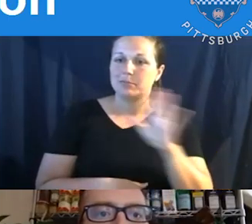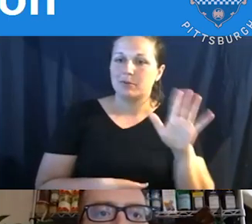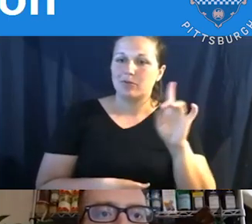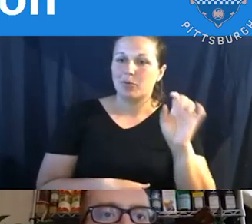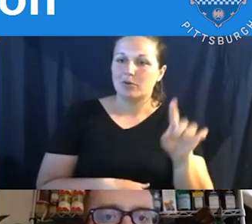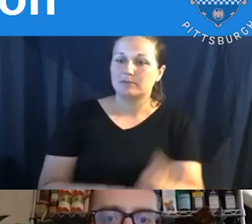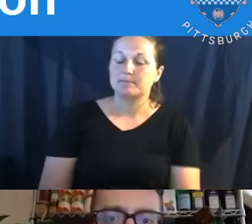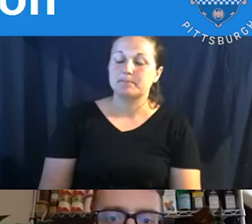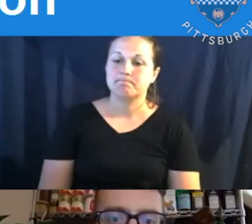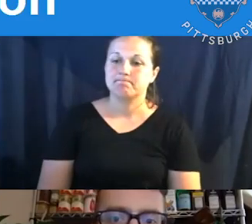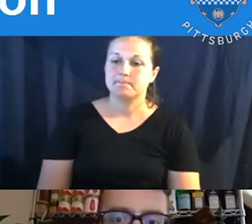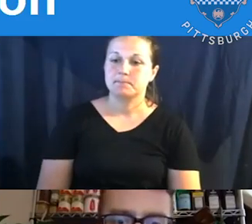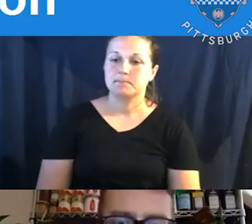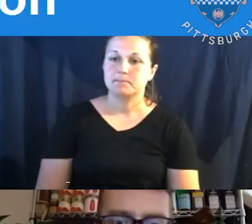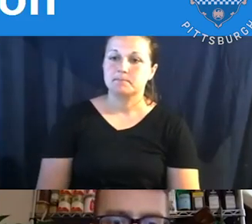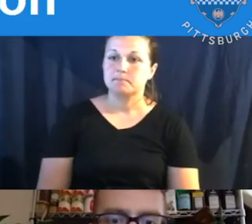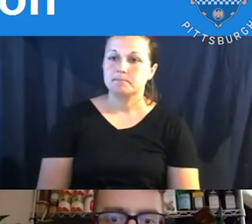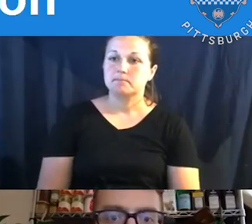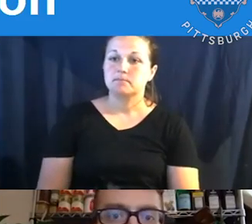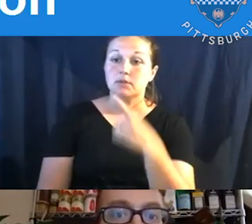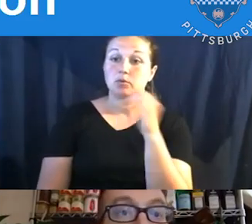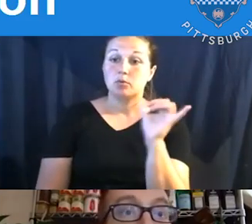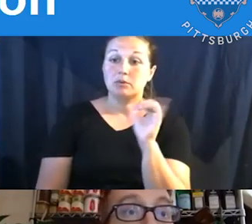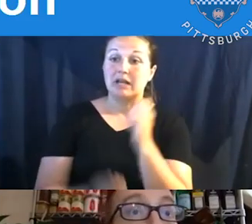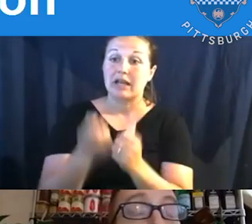Okay. looks like everybody is a zoom attendee through the app.